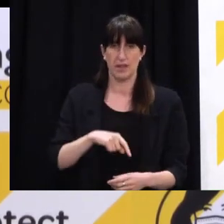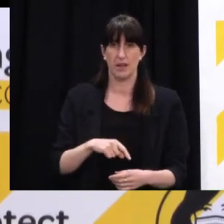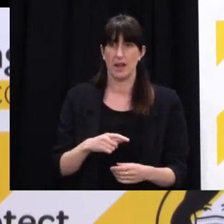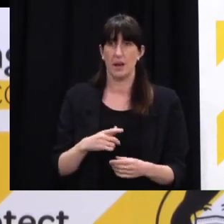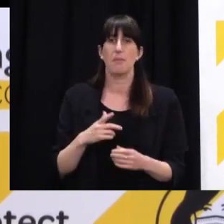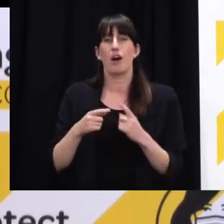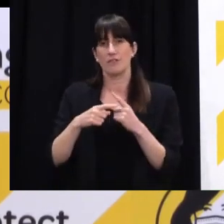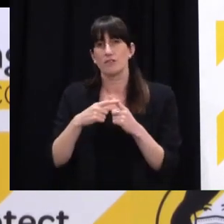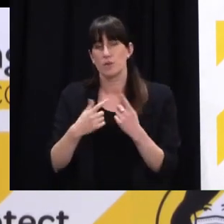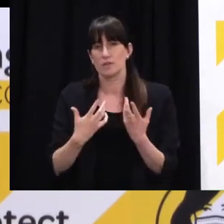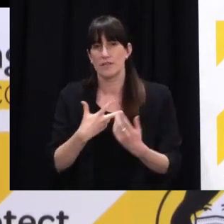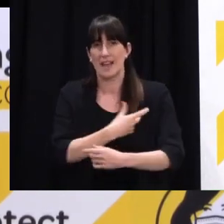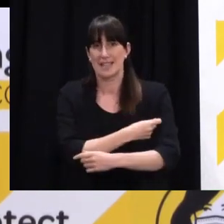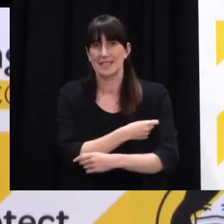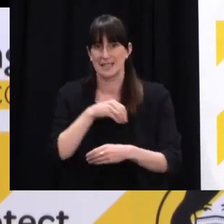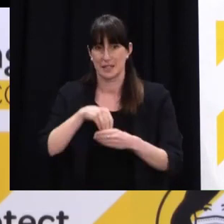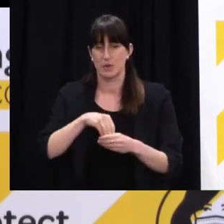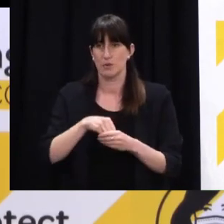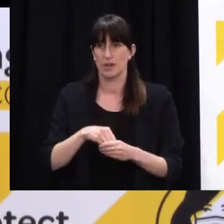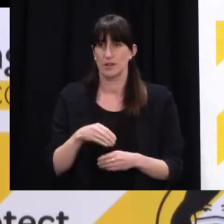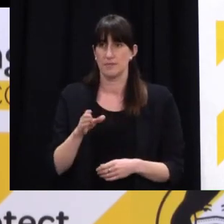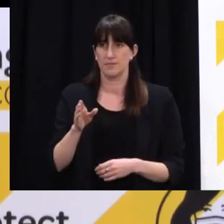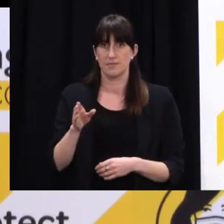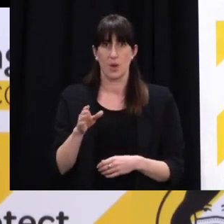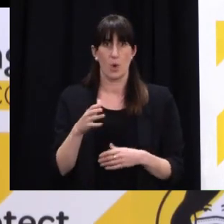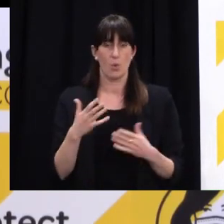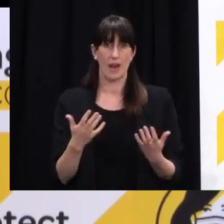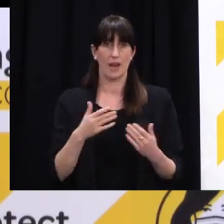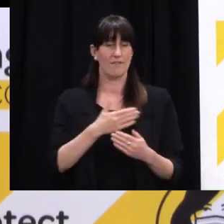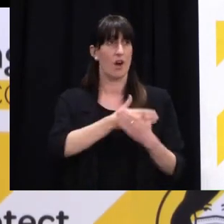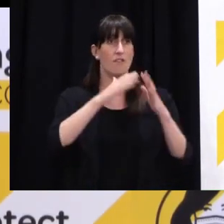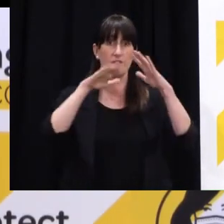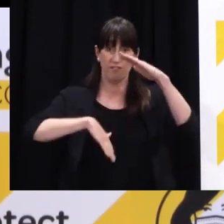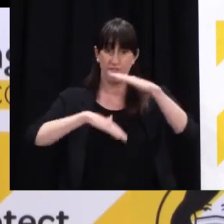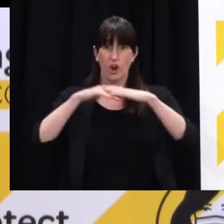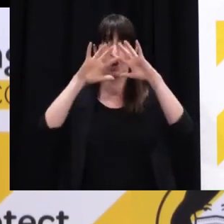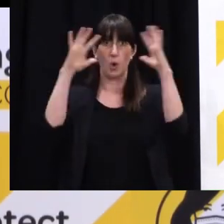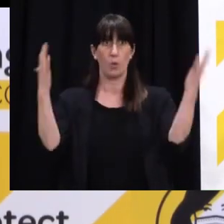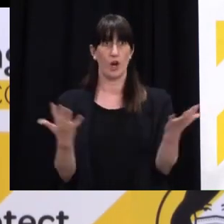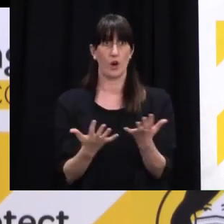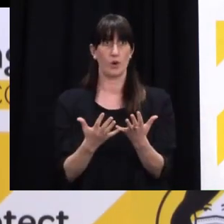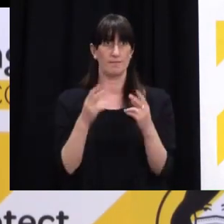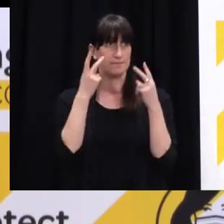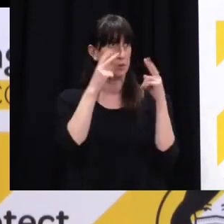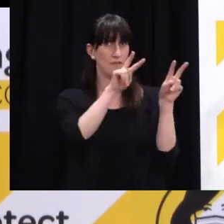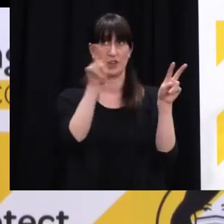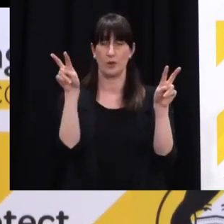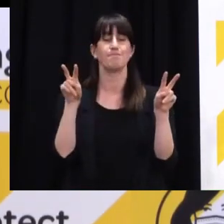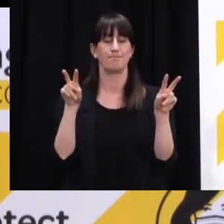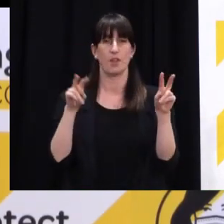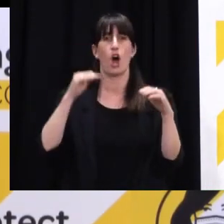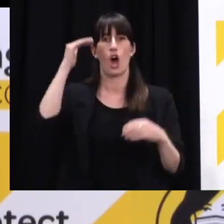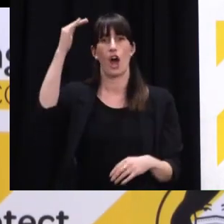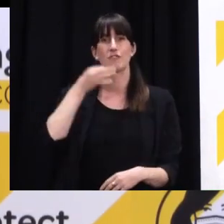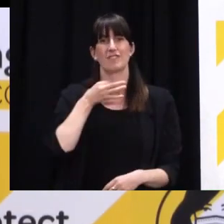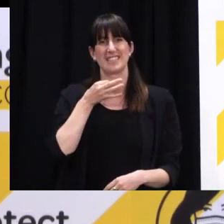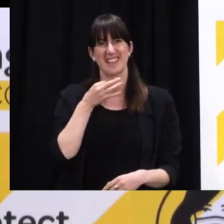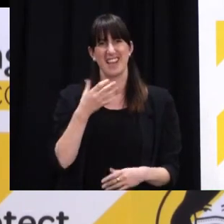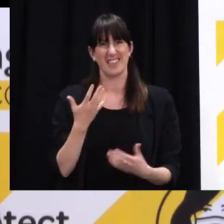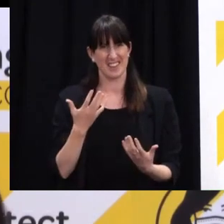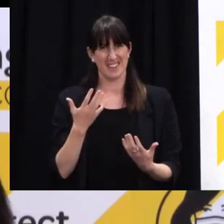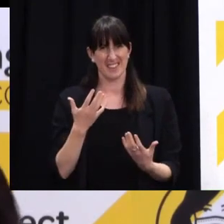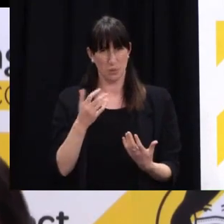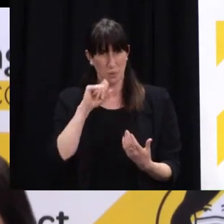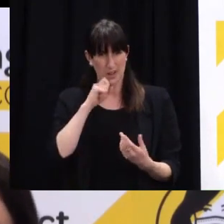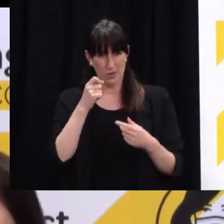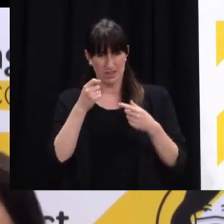If everything's seen as effectively high risk, then, you know, how does that allow you to do different thresholds or different responses? Yeah,